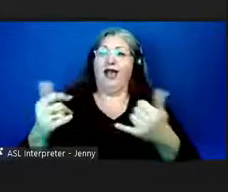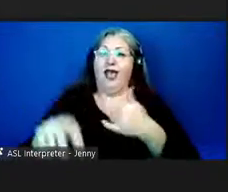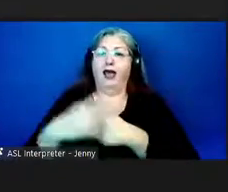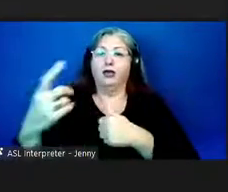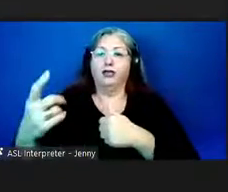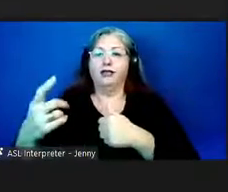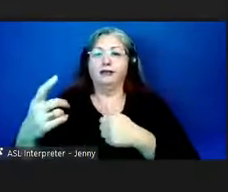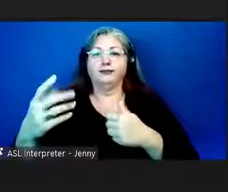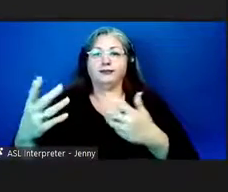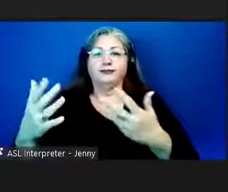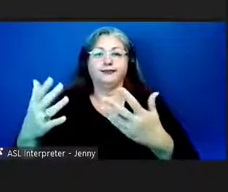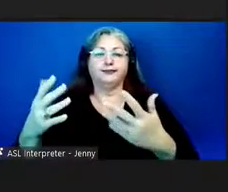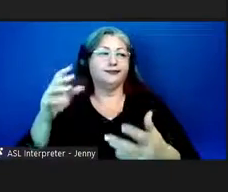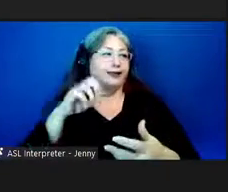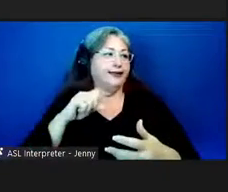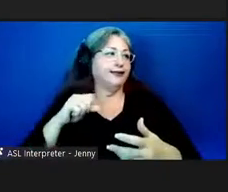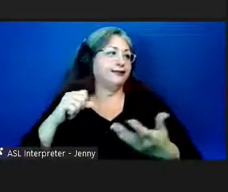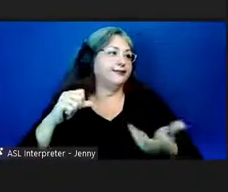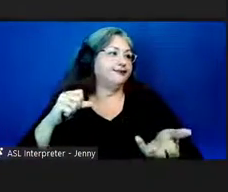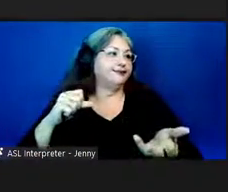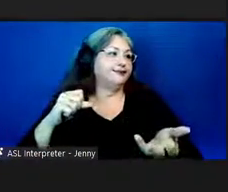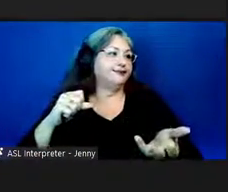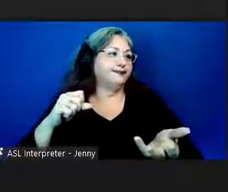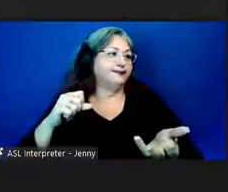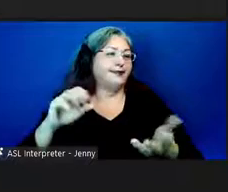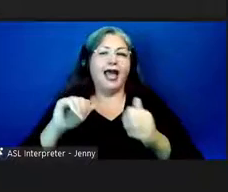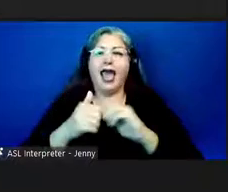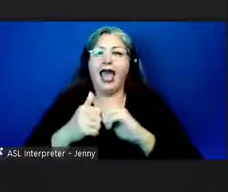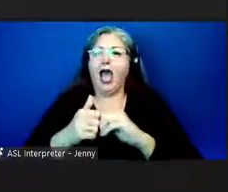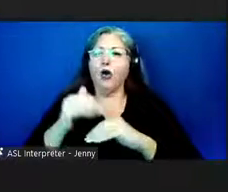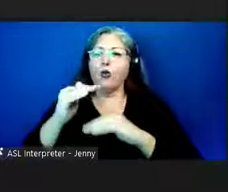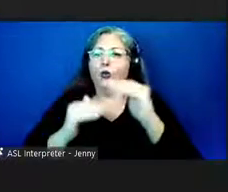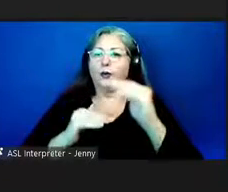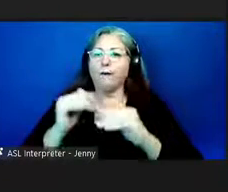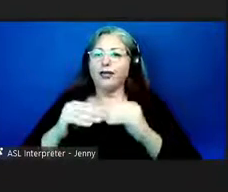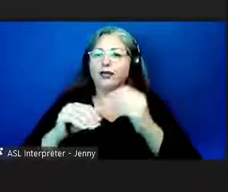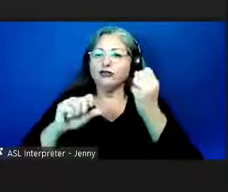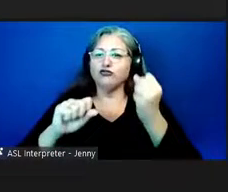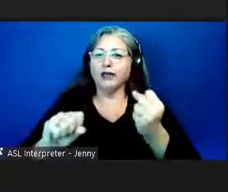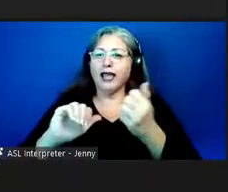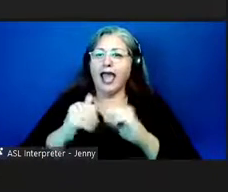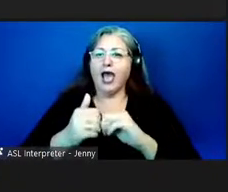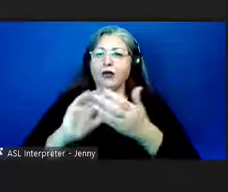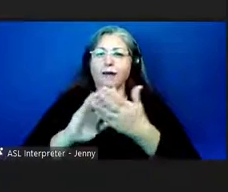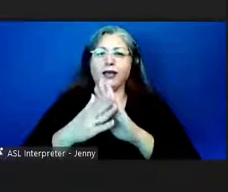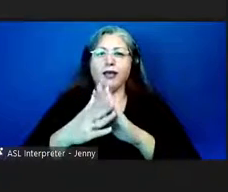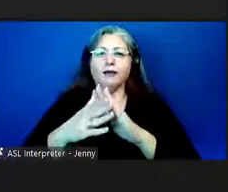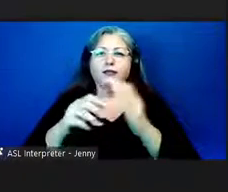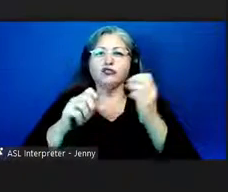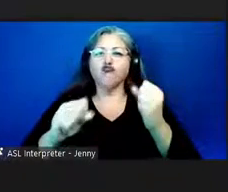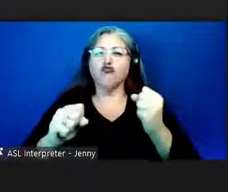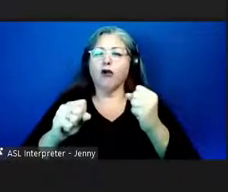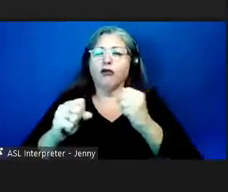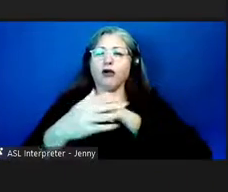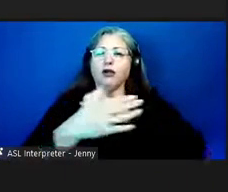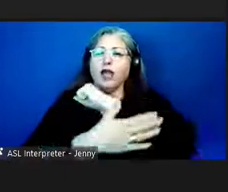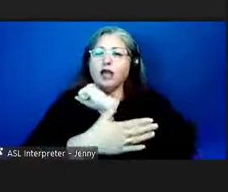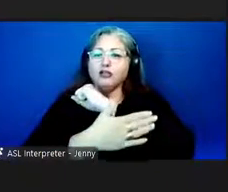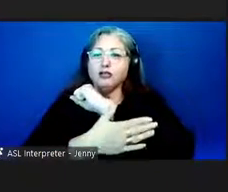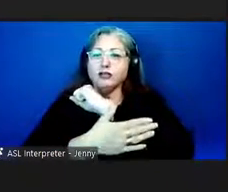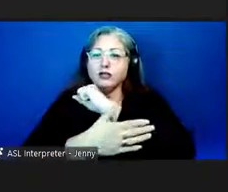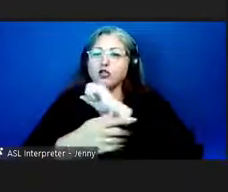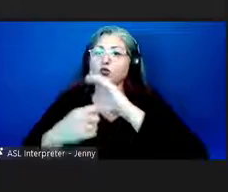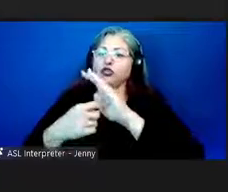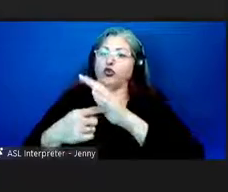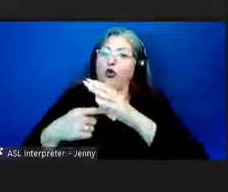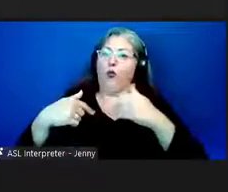i guess uh how do we build our strength how do we become a bigger a stronger country by showing our